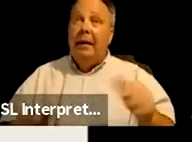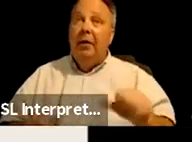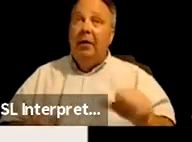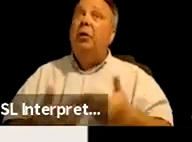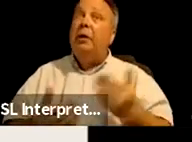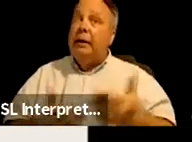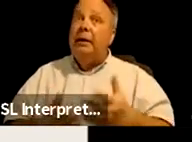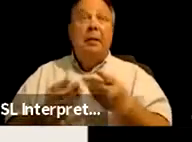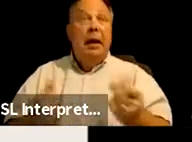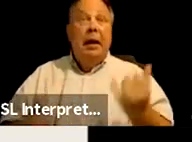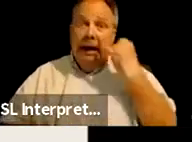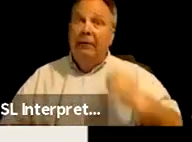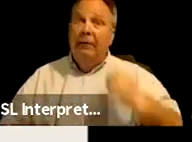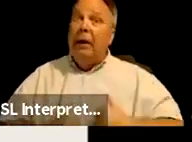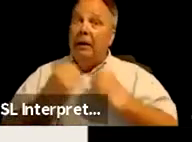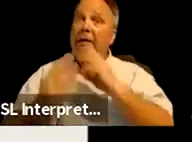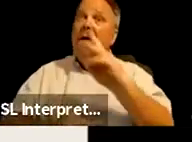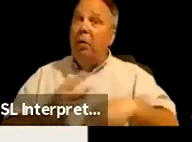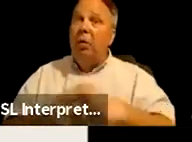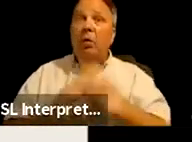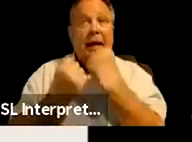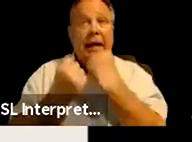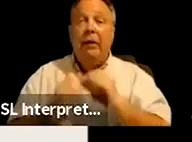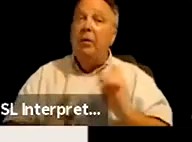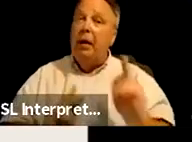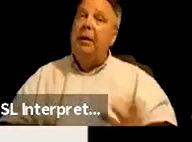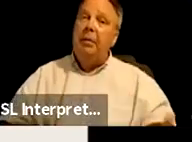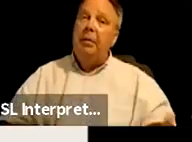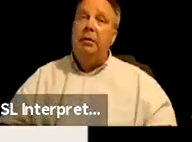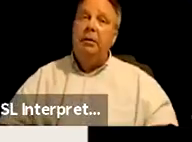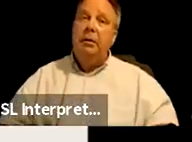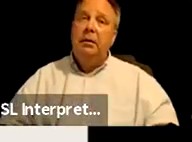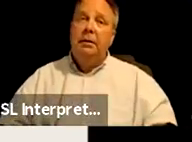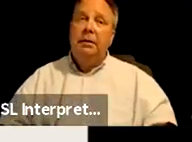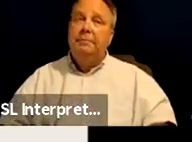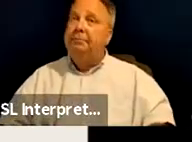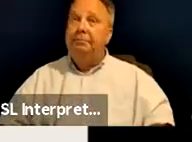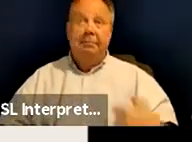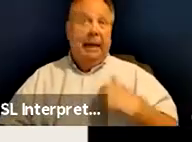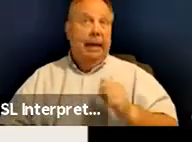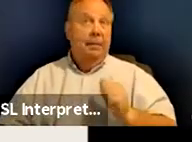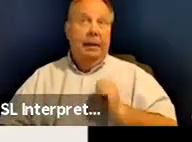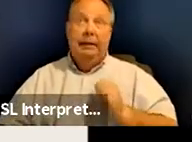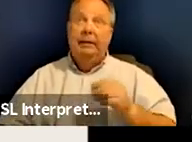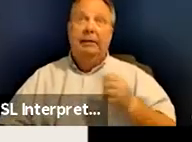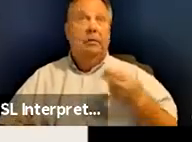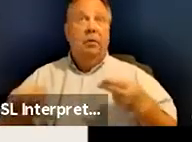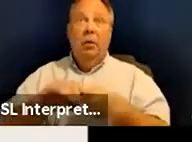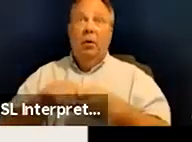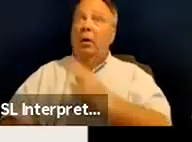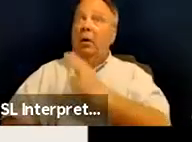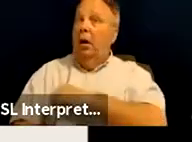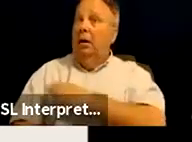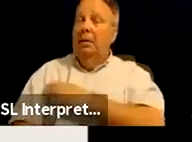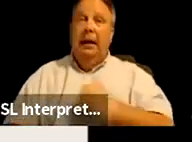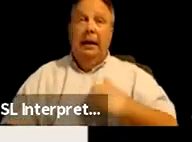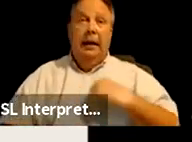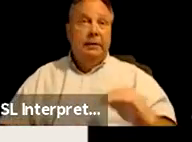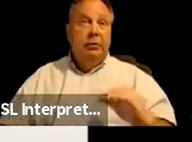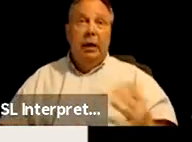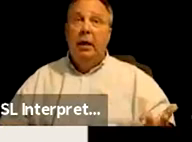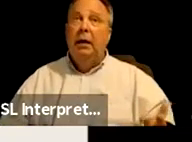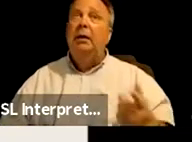be solved if we lived in a world that cared about people. Um, I myself was hospitalized as a child, uh, for